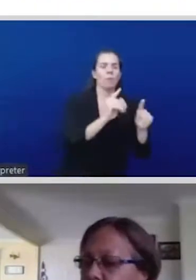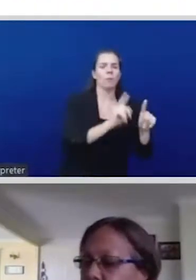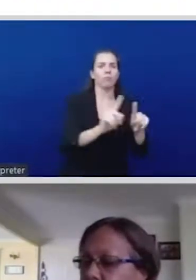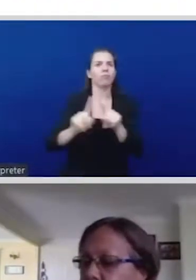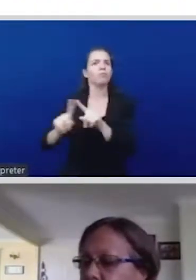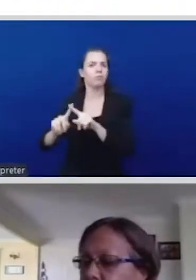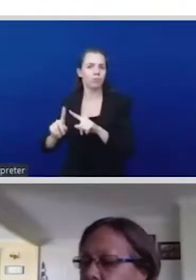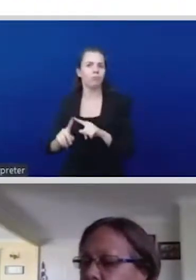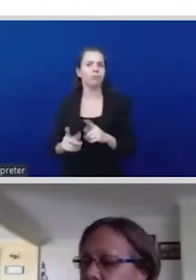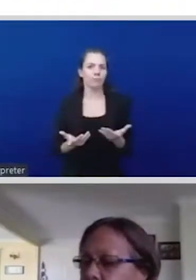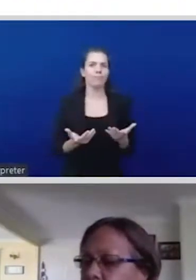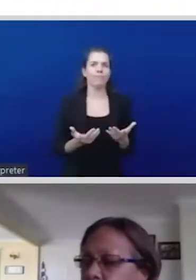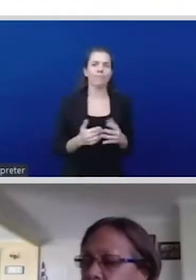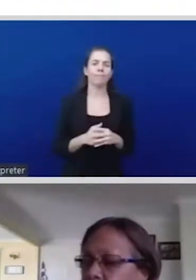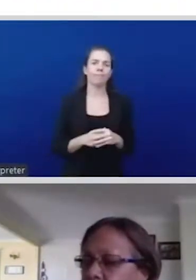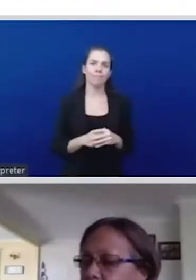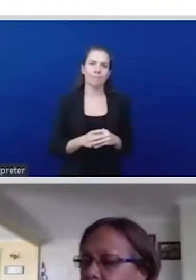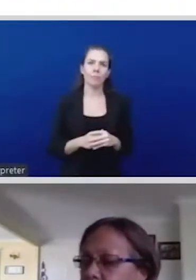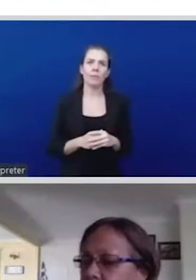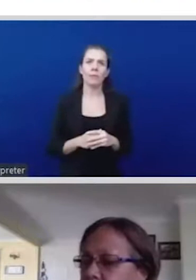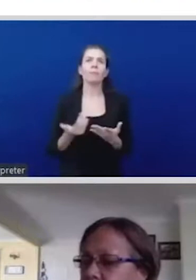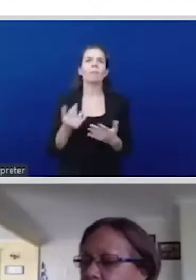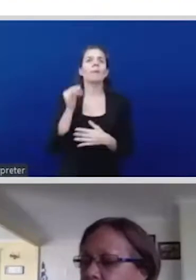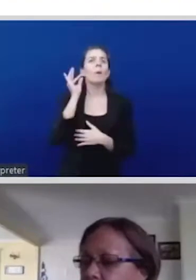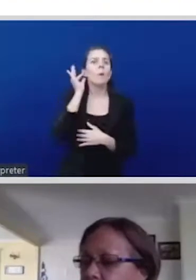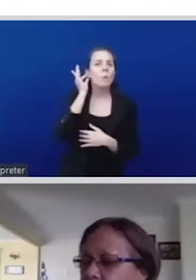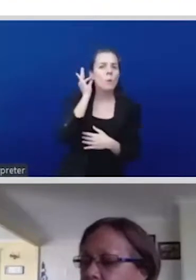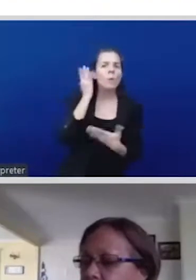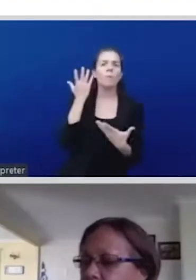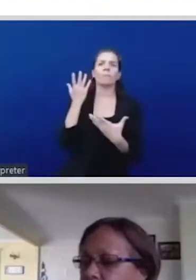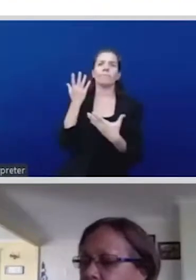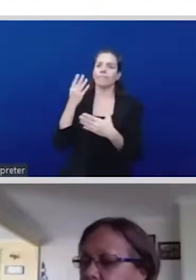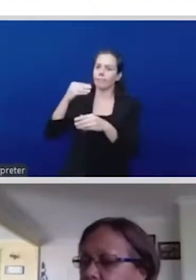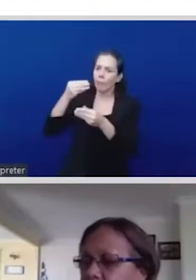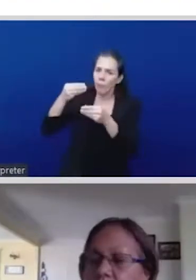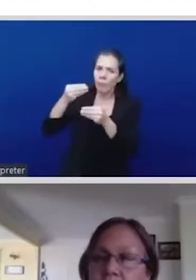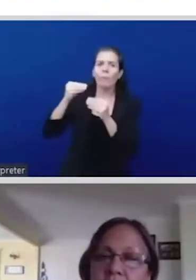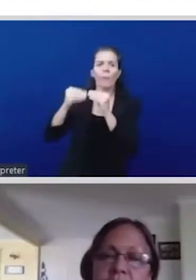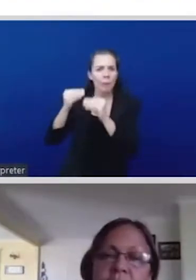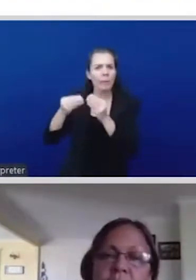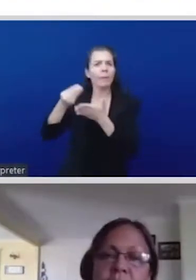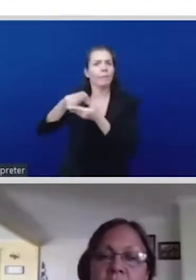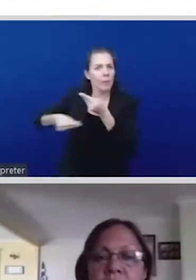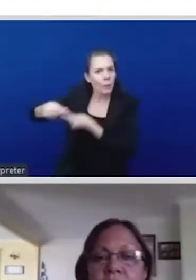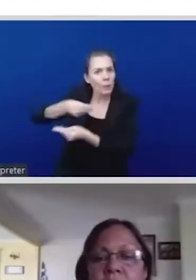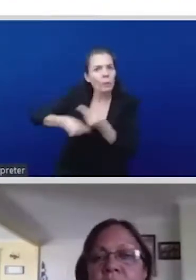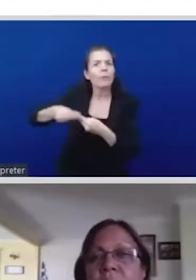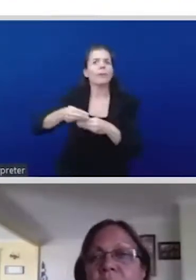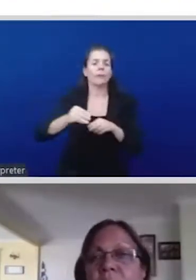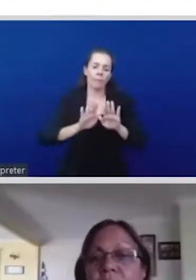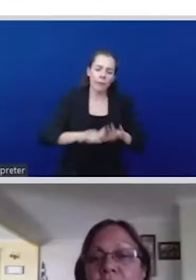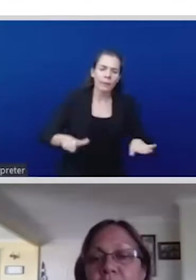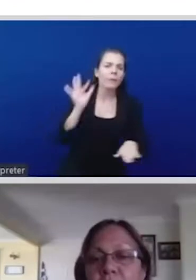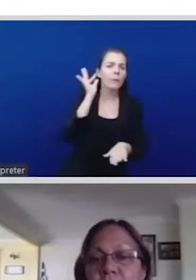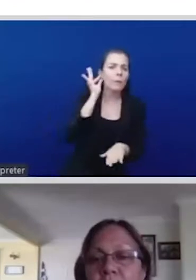and men's life. So if we, if we're going to retool the global economy, right, I